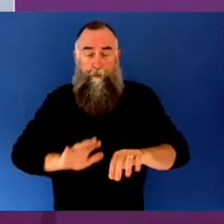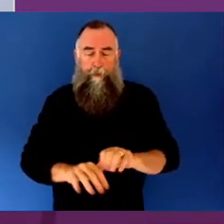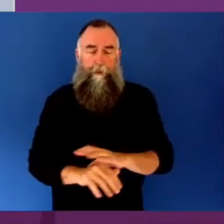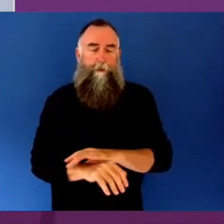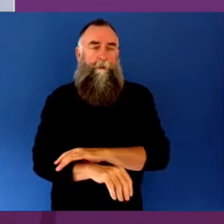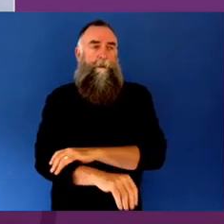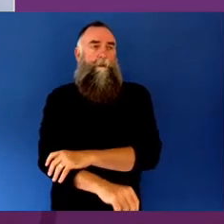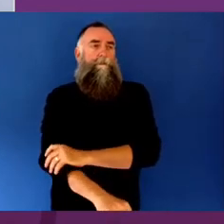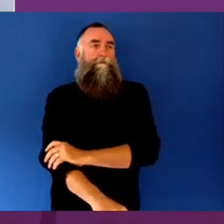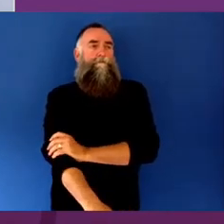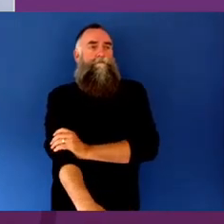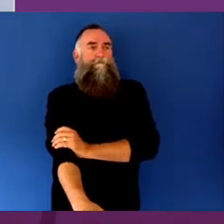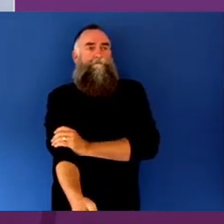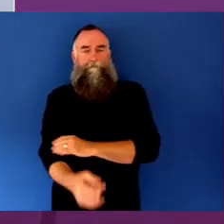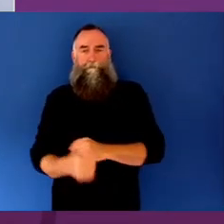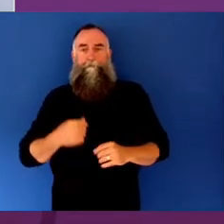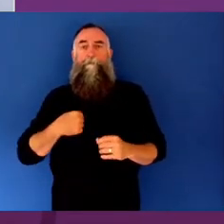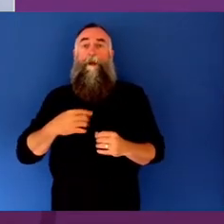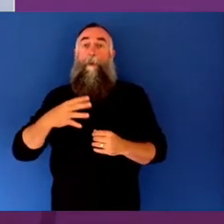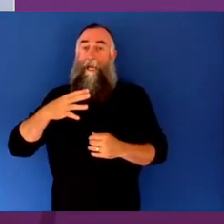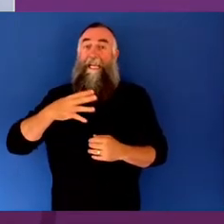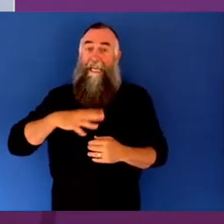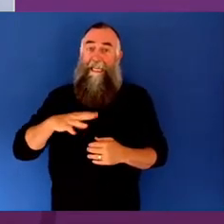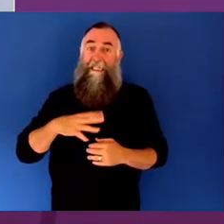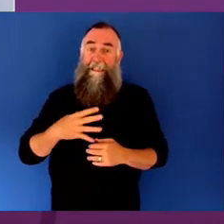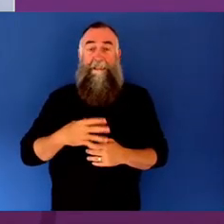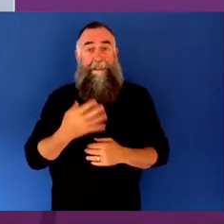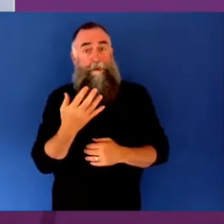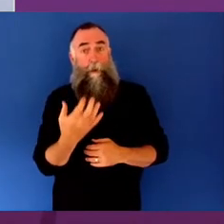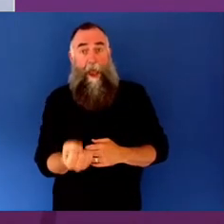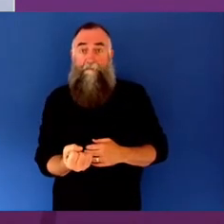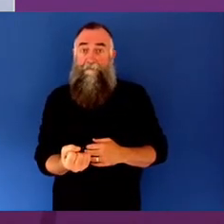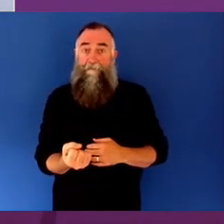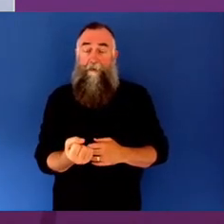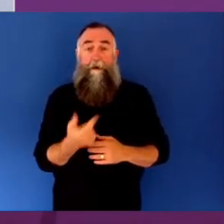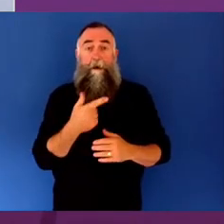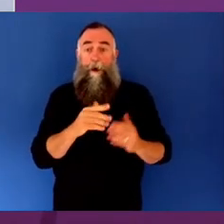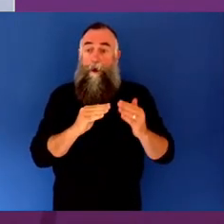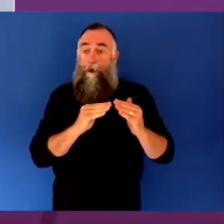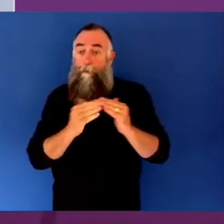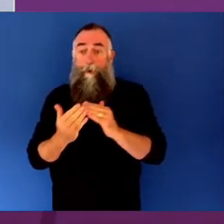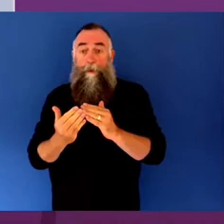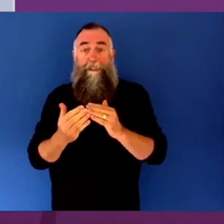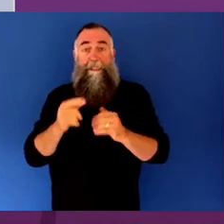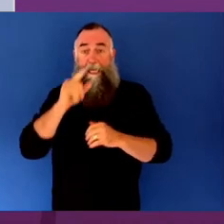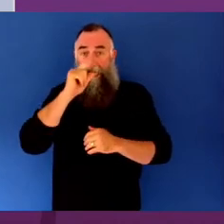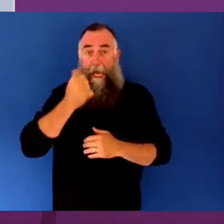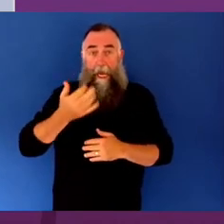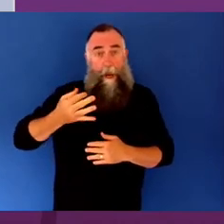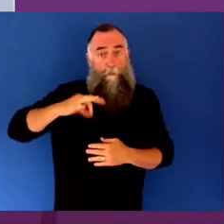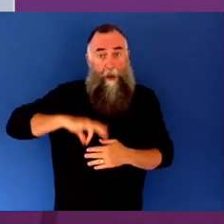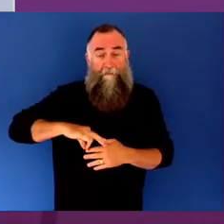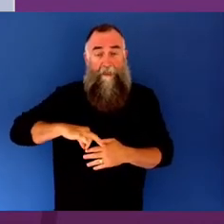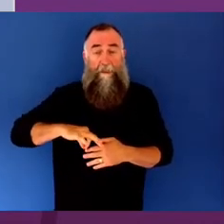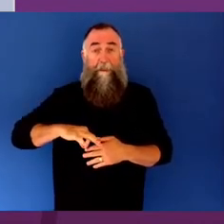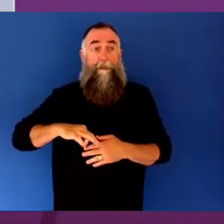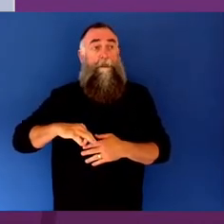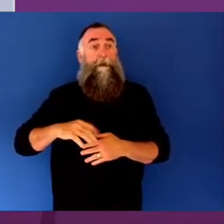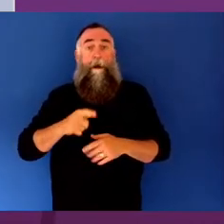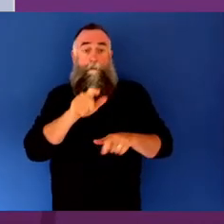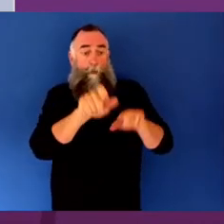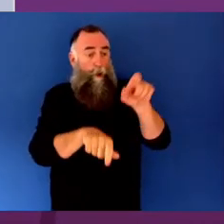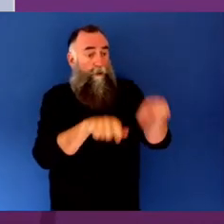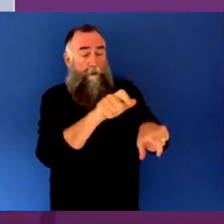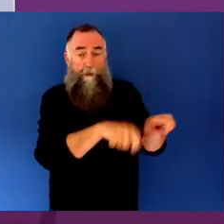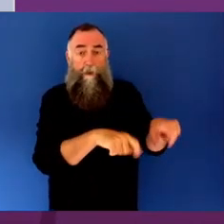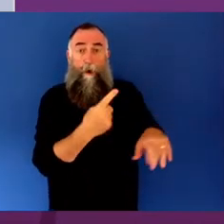example of where in a place communities can benefit, practitioners can learn from